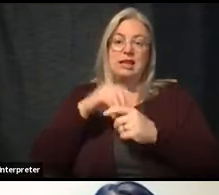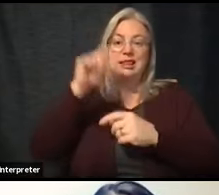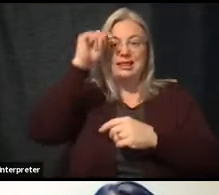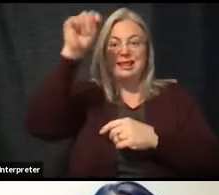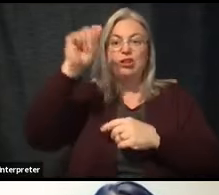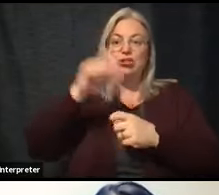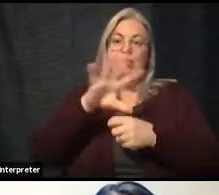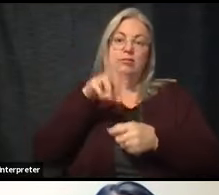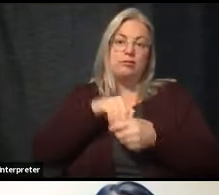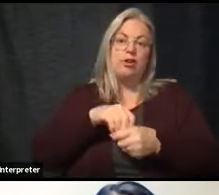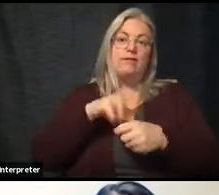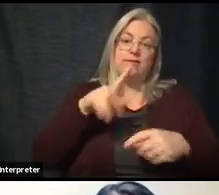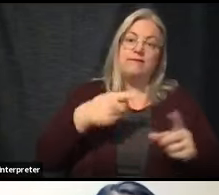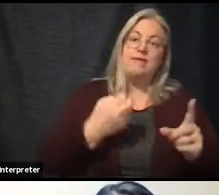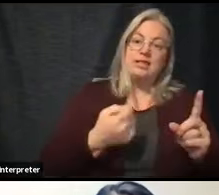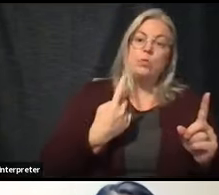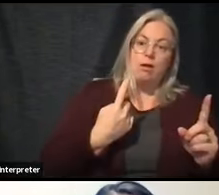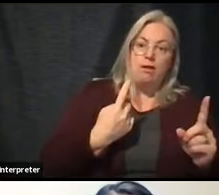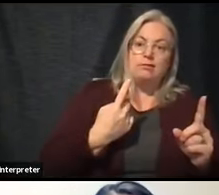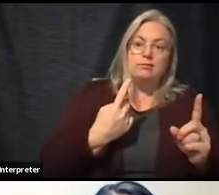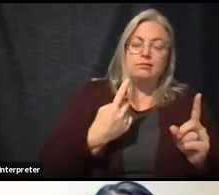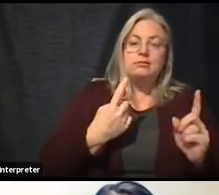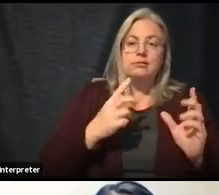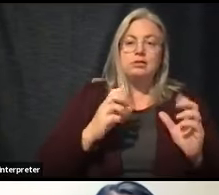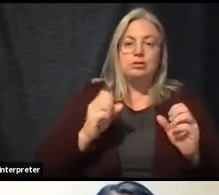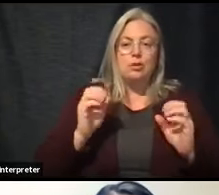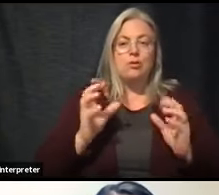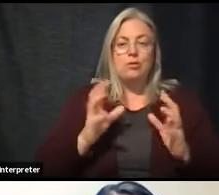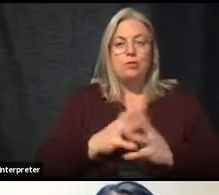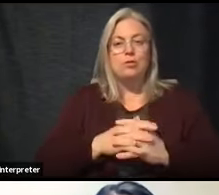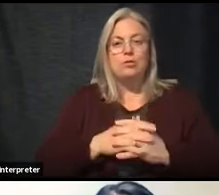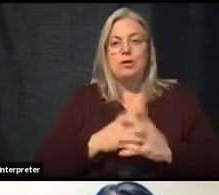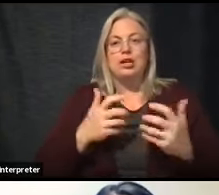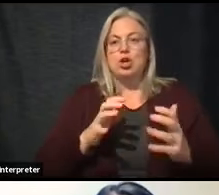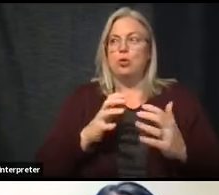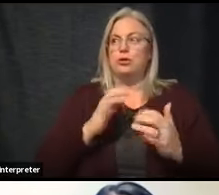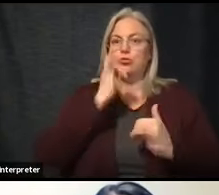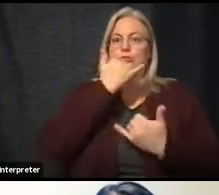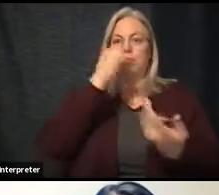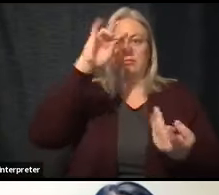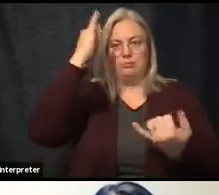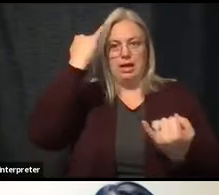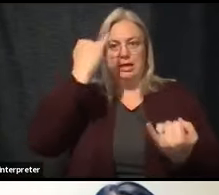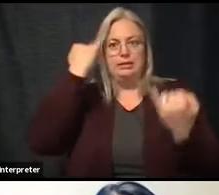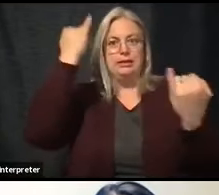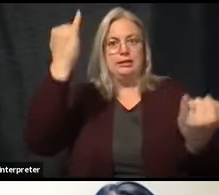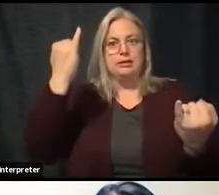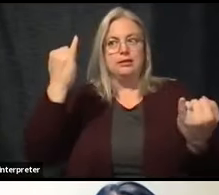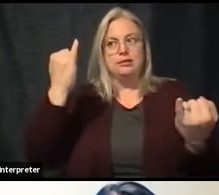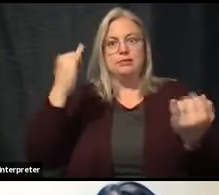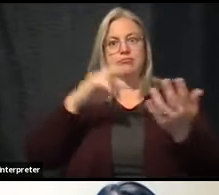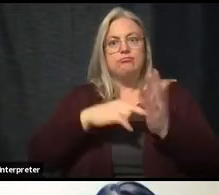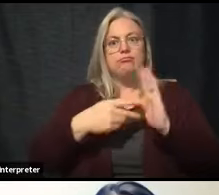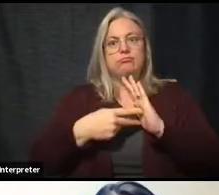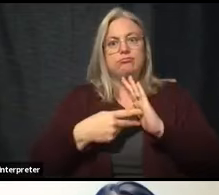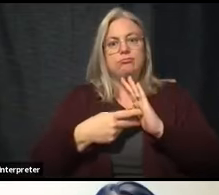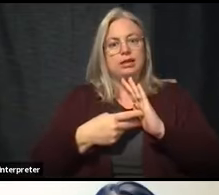been part of phase one. So I don't want to give the impression that there are not additional